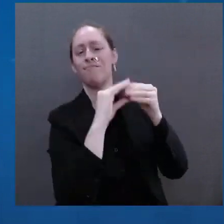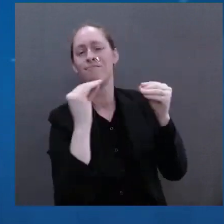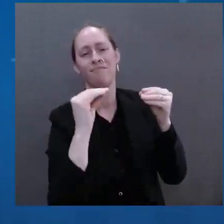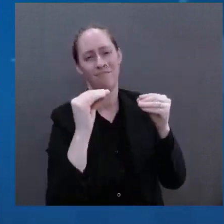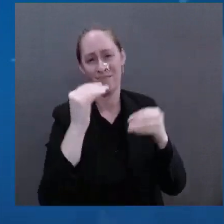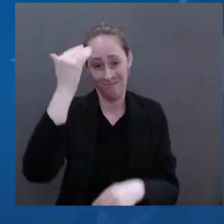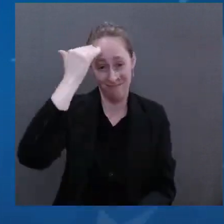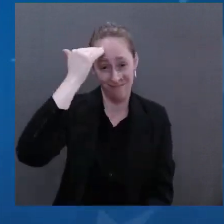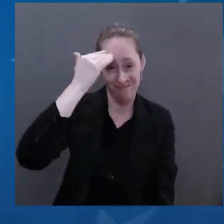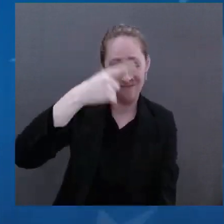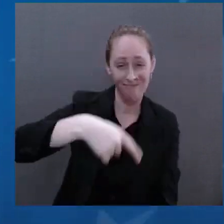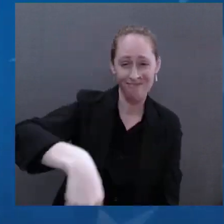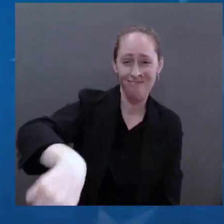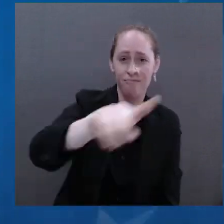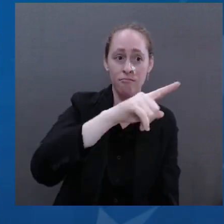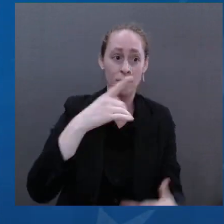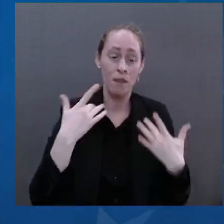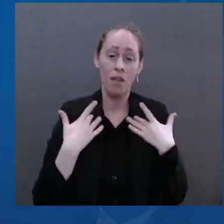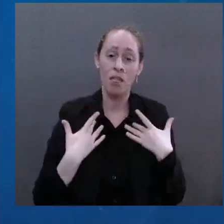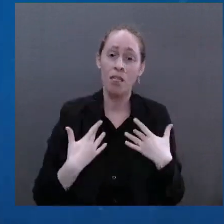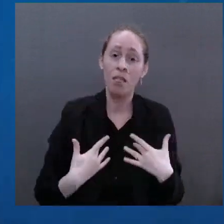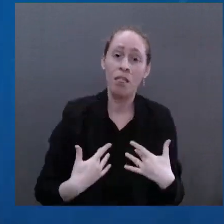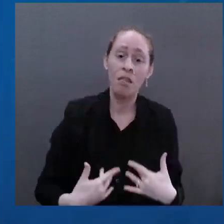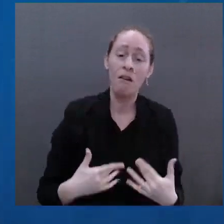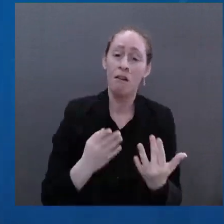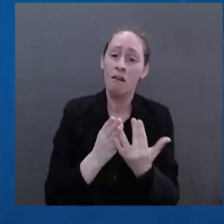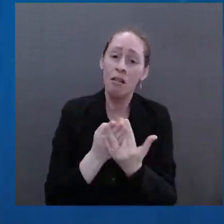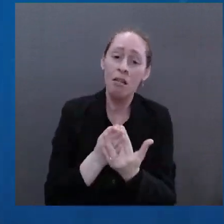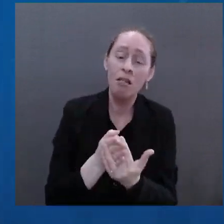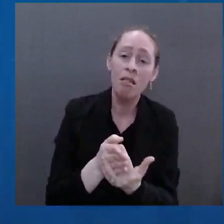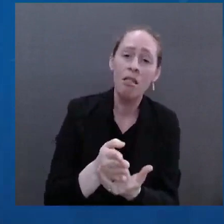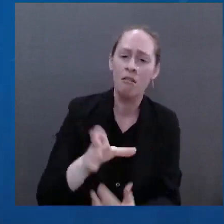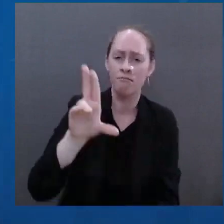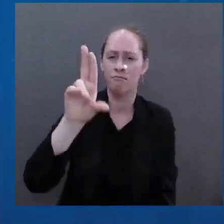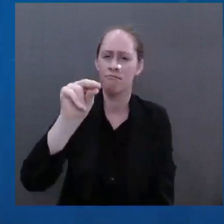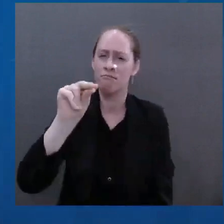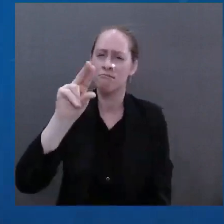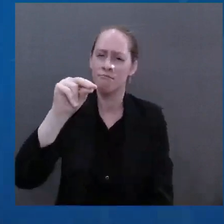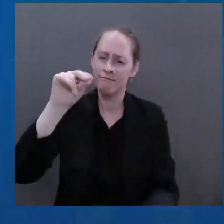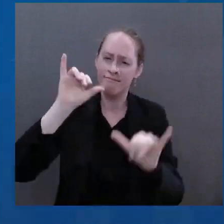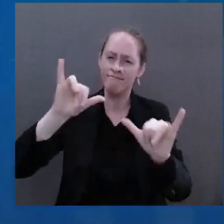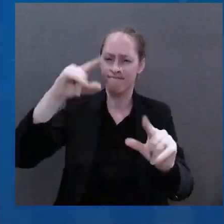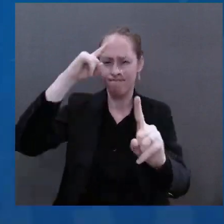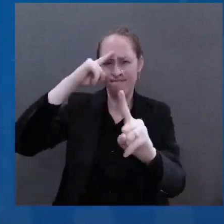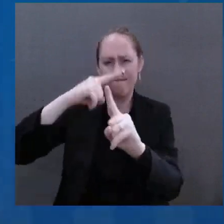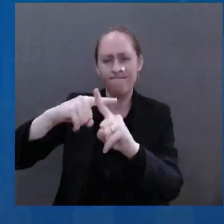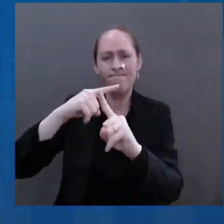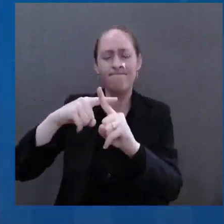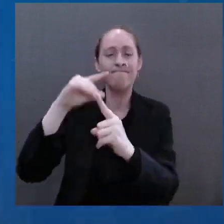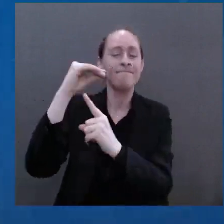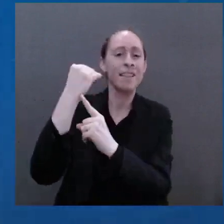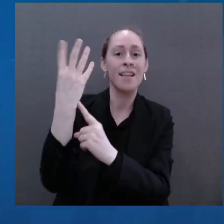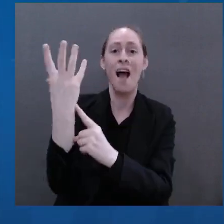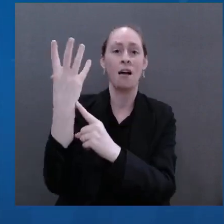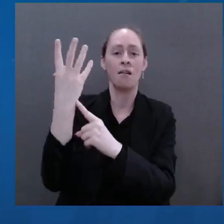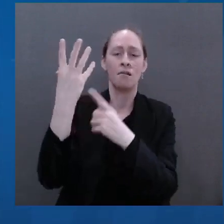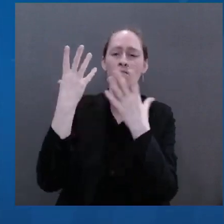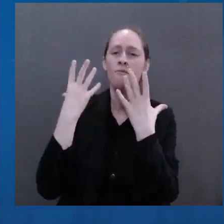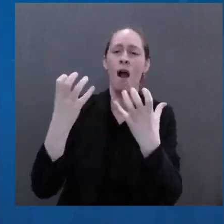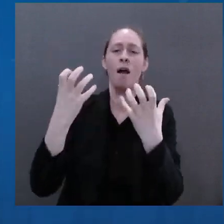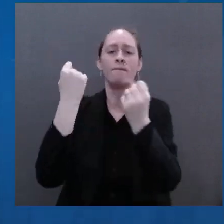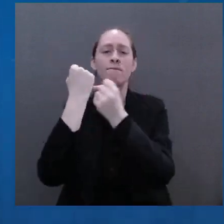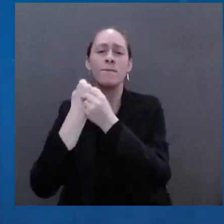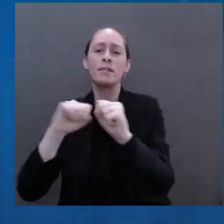rooted in democracy and principles, hope and light, of decency and dignity, of freedom and possibilities. For God's sake,